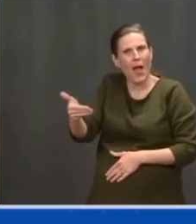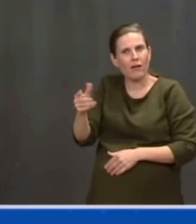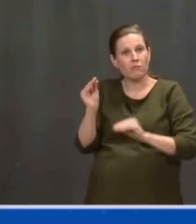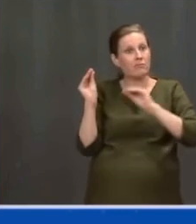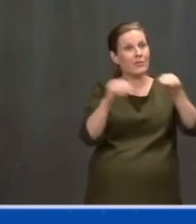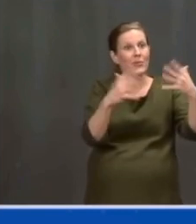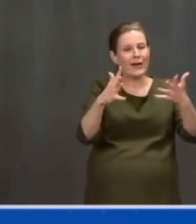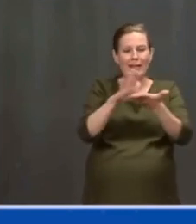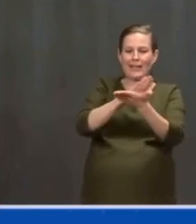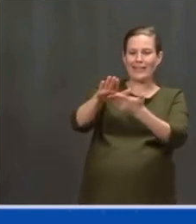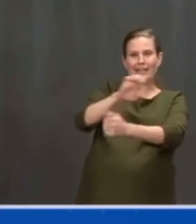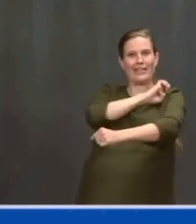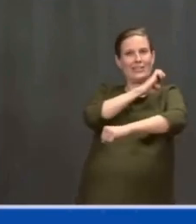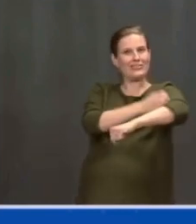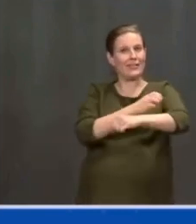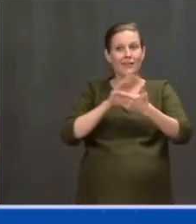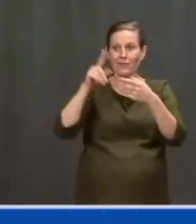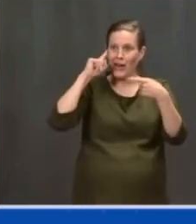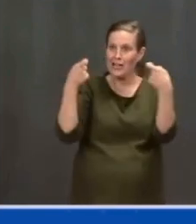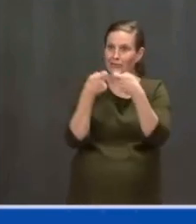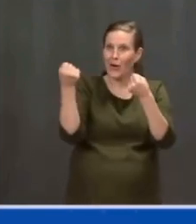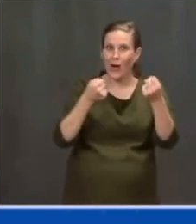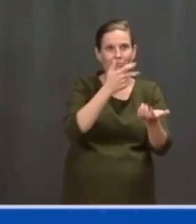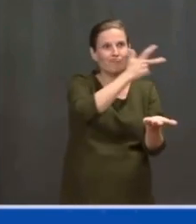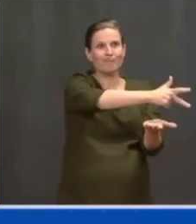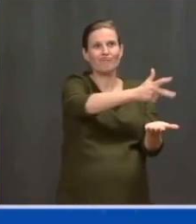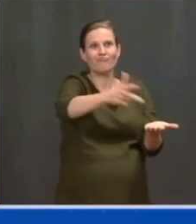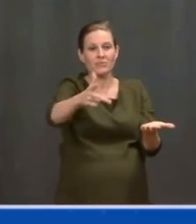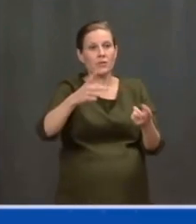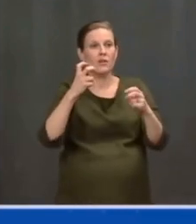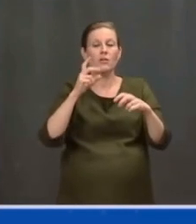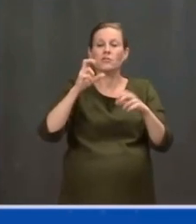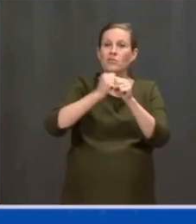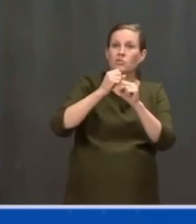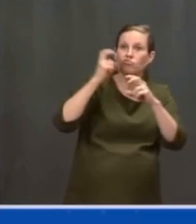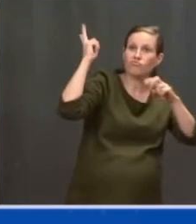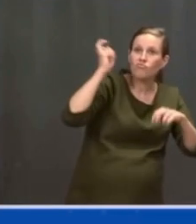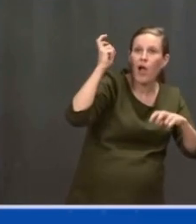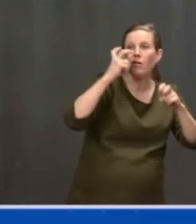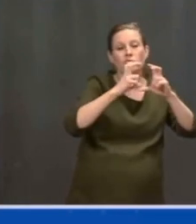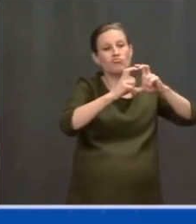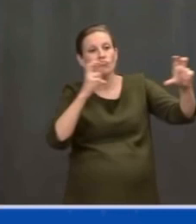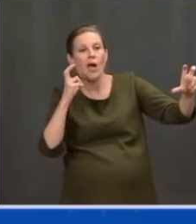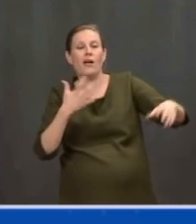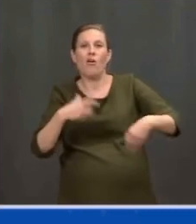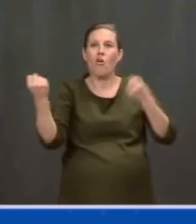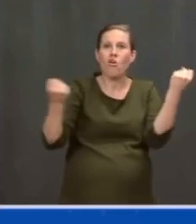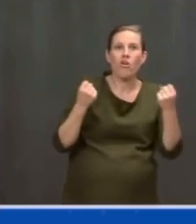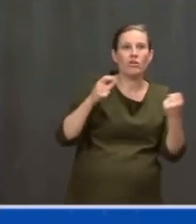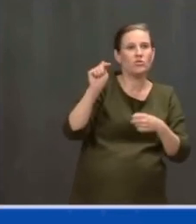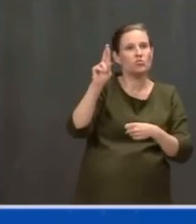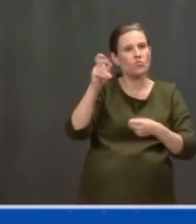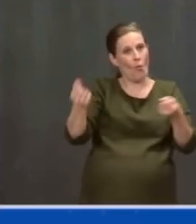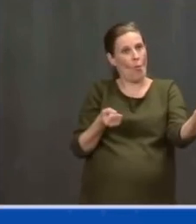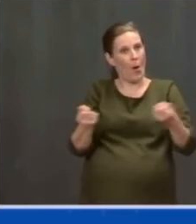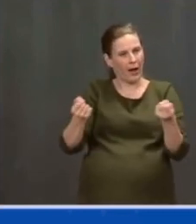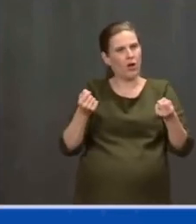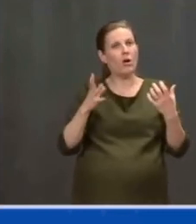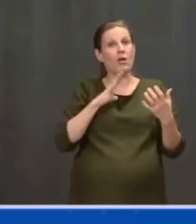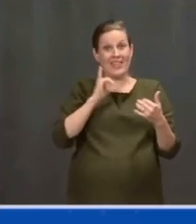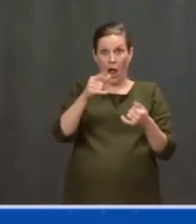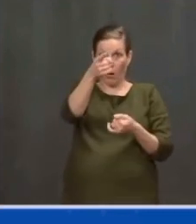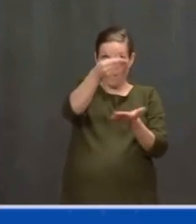We're going to provide tax incentives and point-of-sale rebates to help all American families